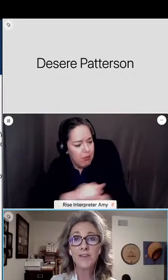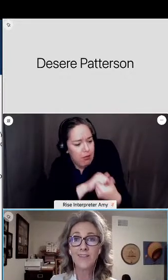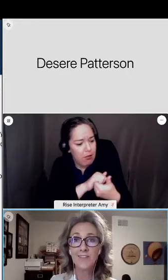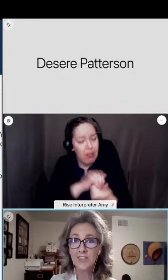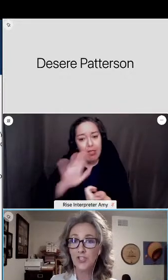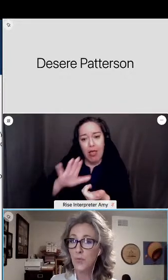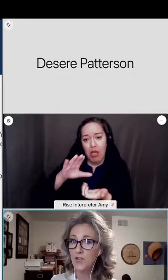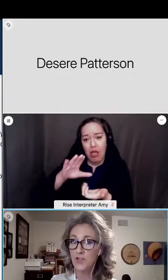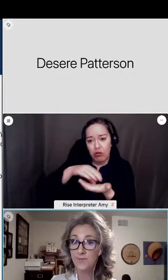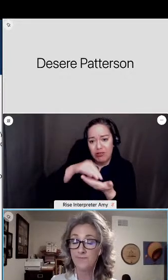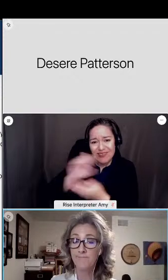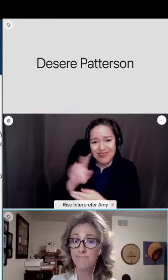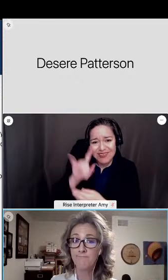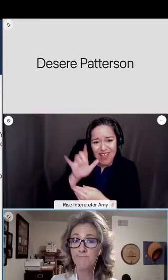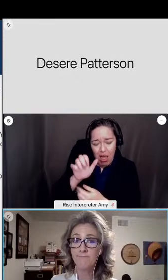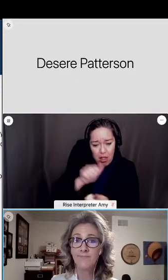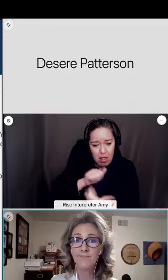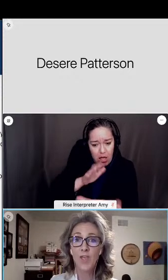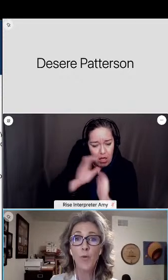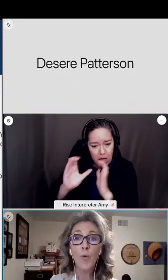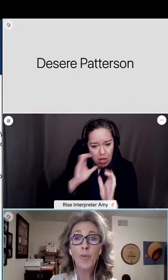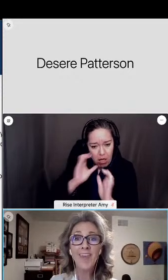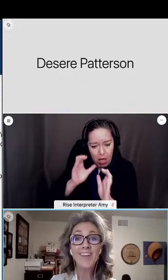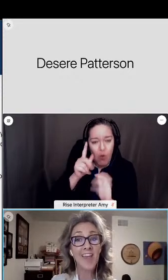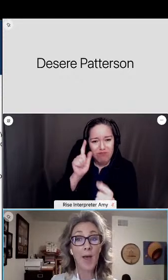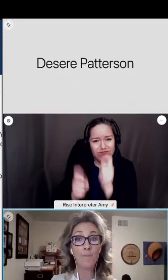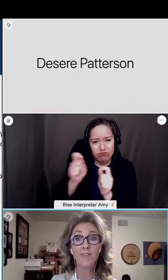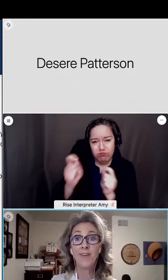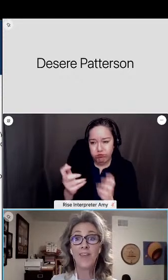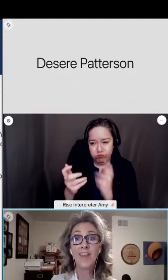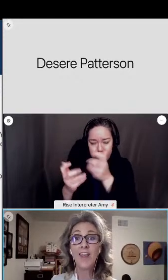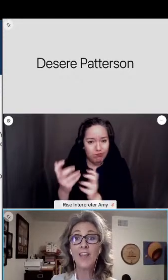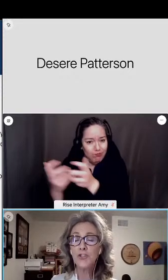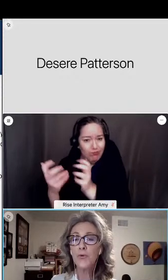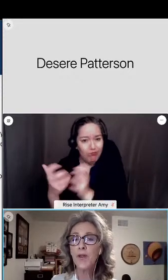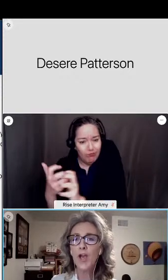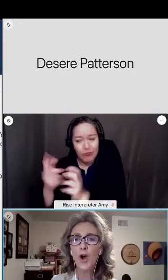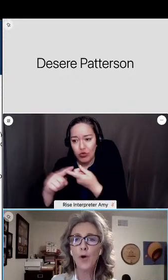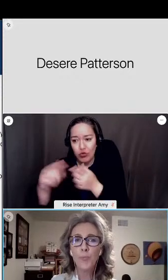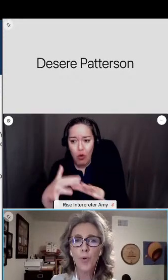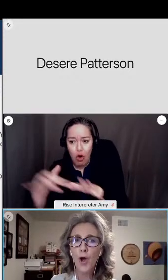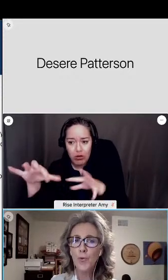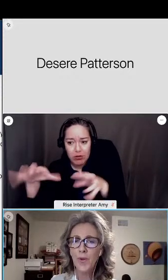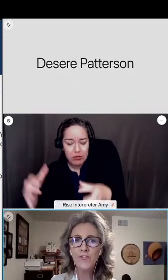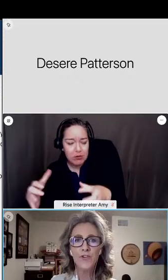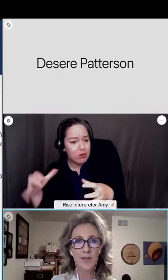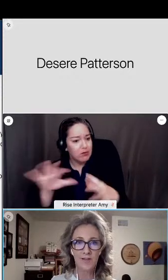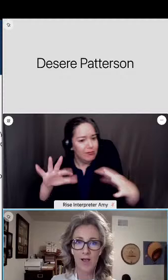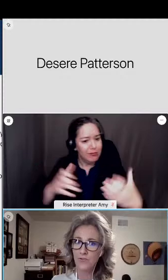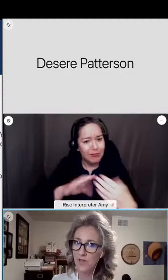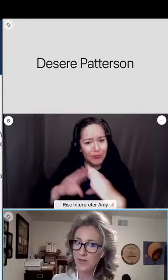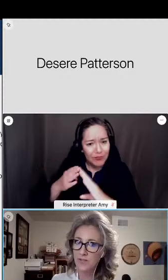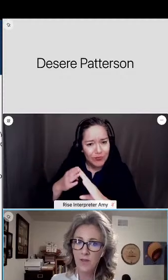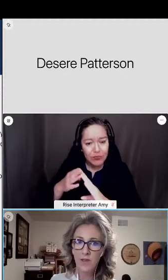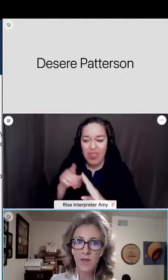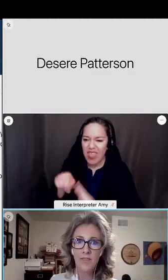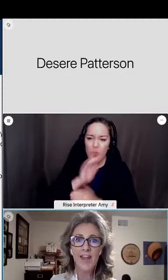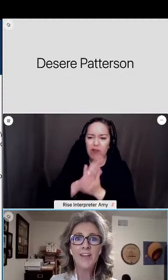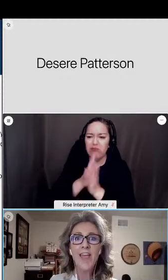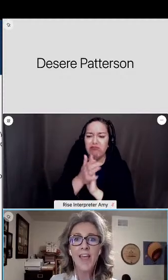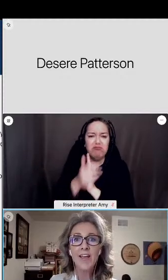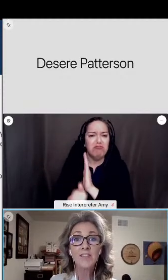audience, and situation. They will be adept in integrating a broad range of technologies